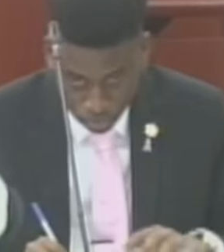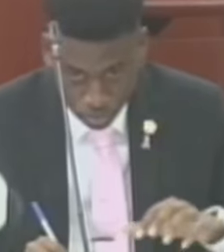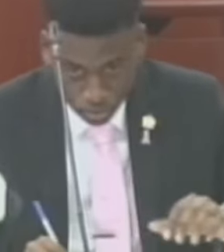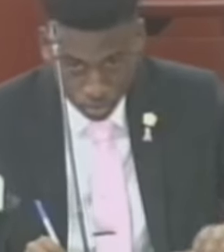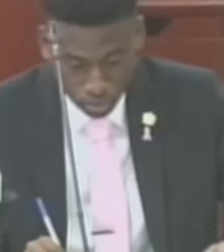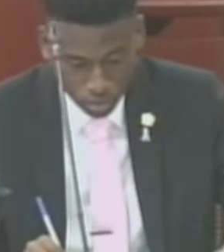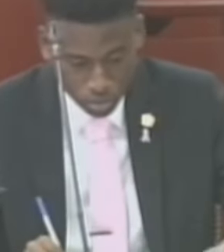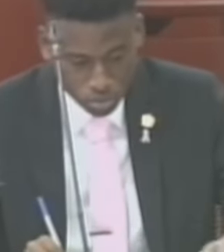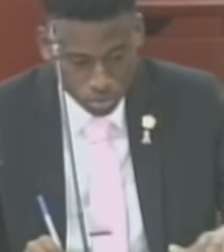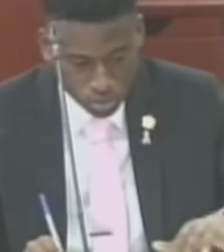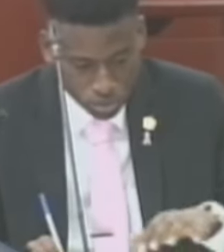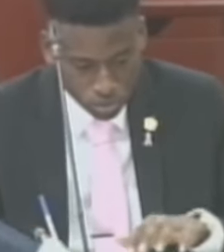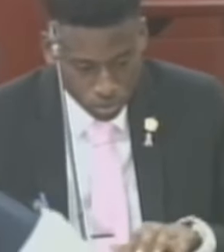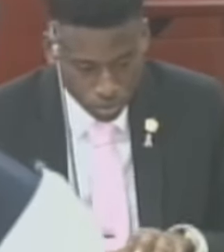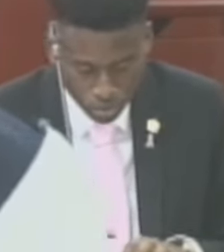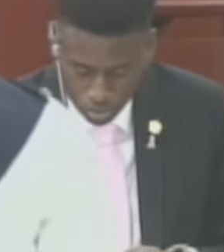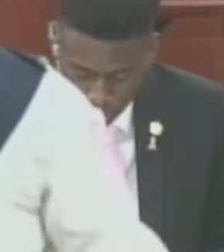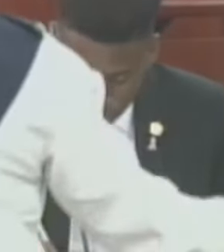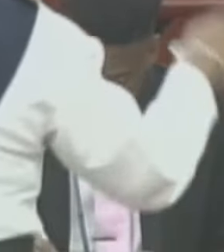moves to committee stage.